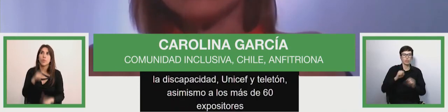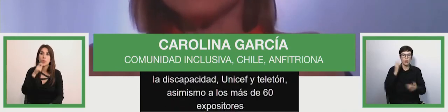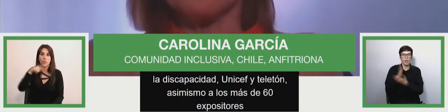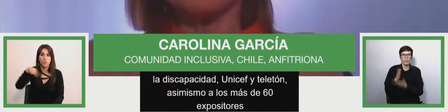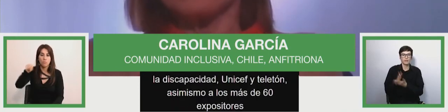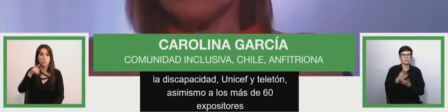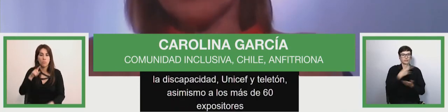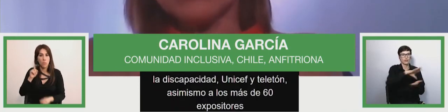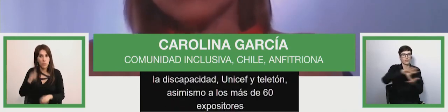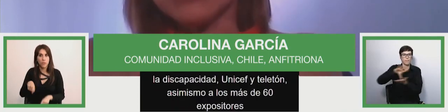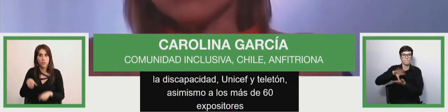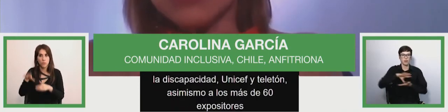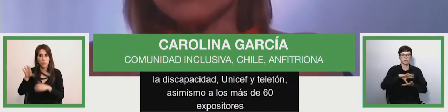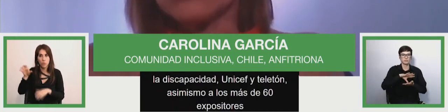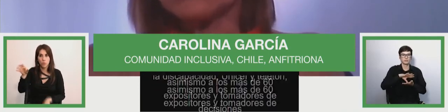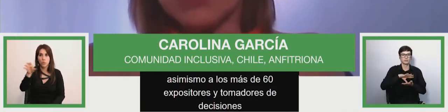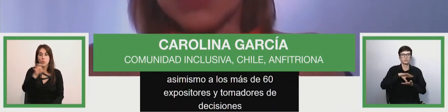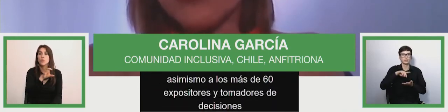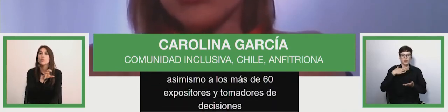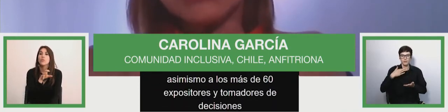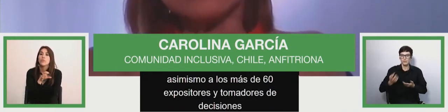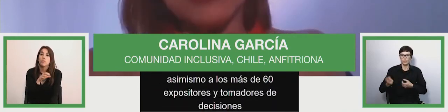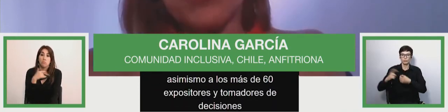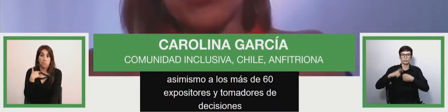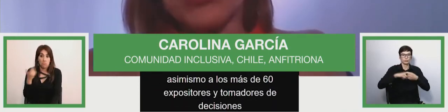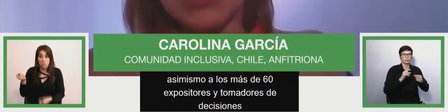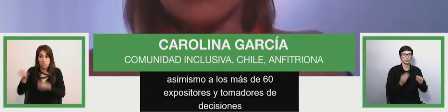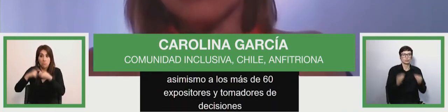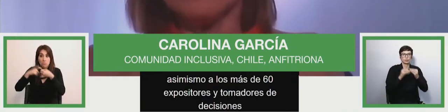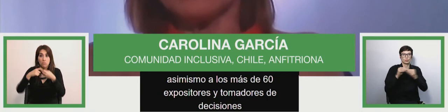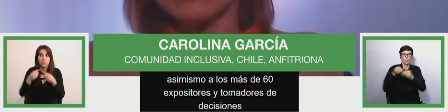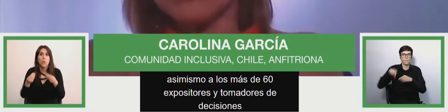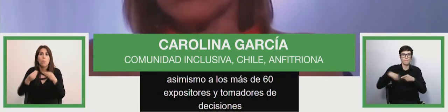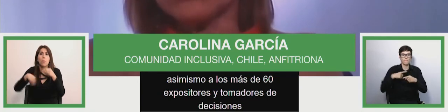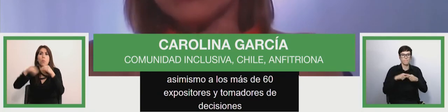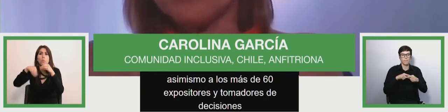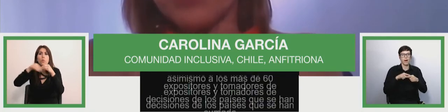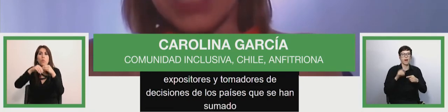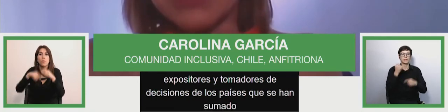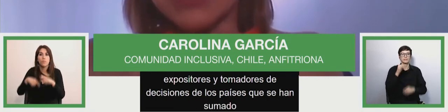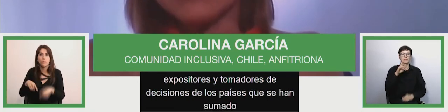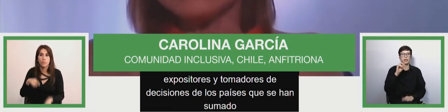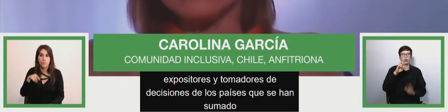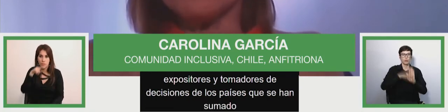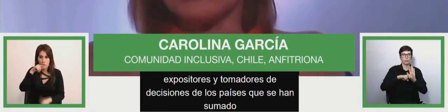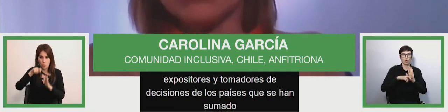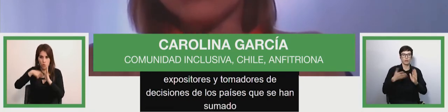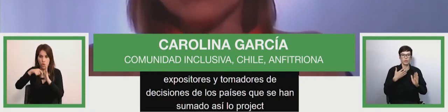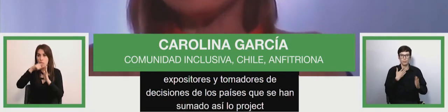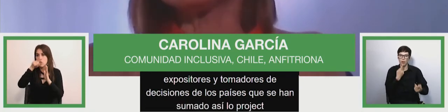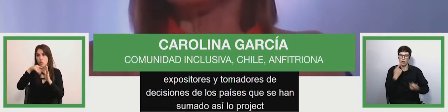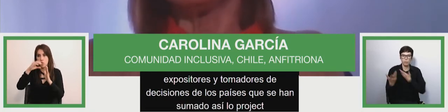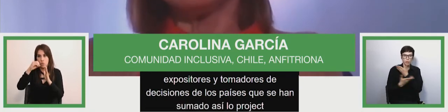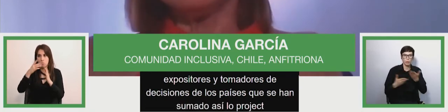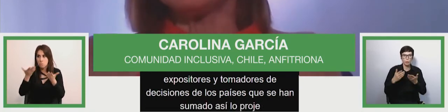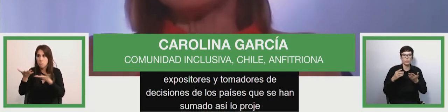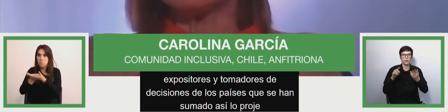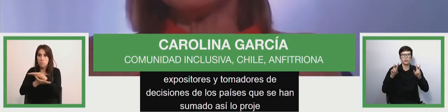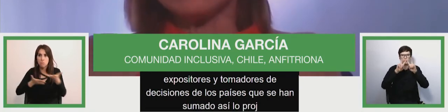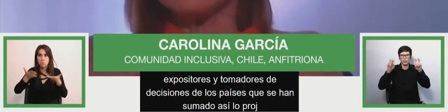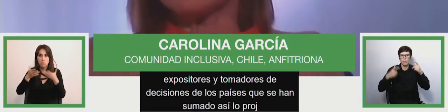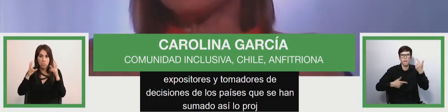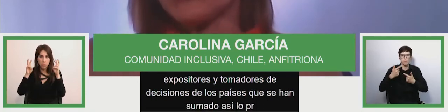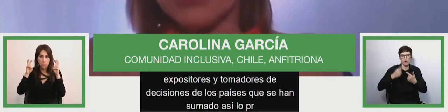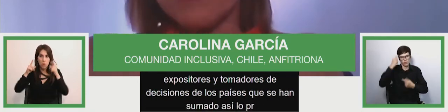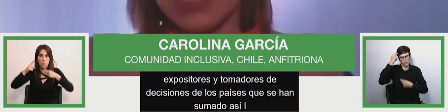of the countries that have come on board to the series project initiative to discuss practices and policies